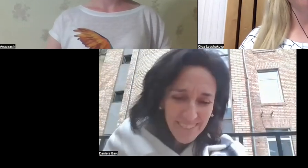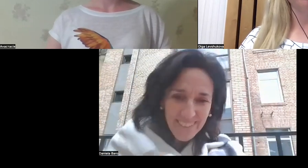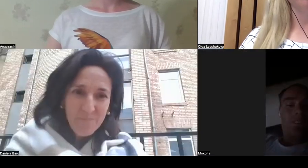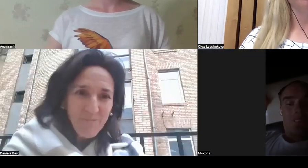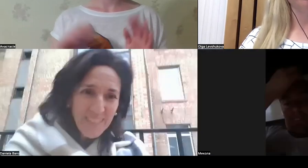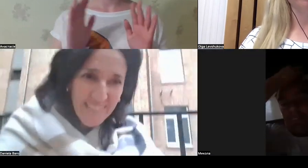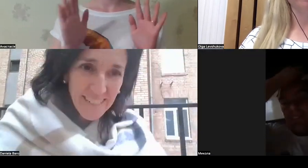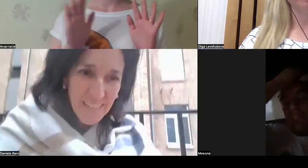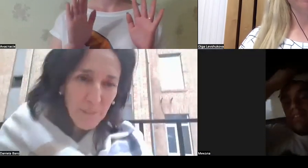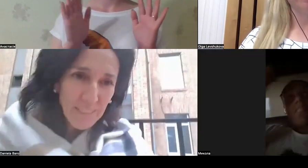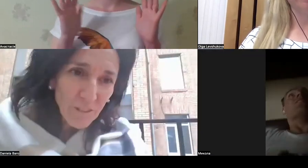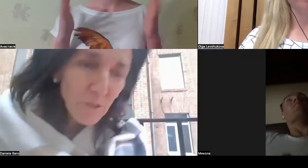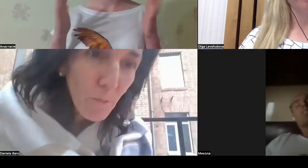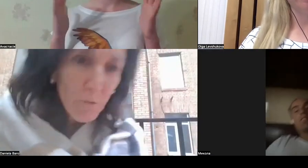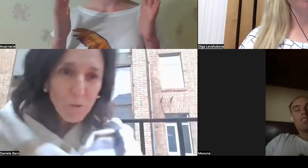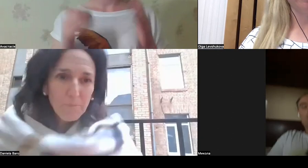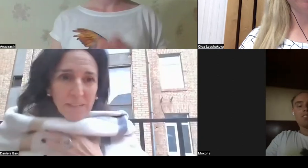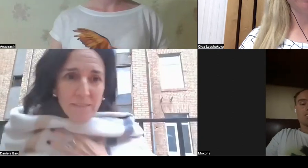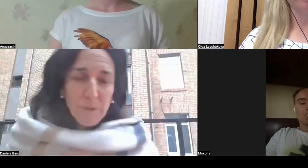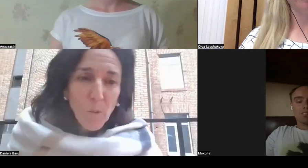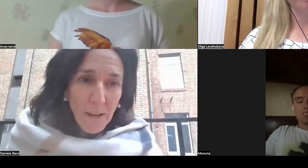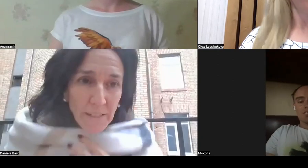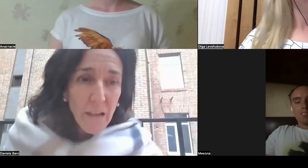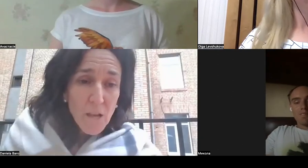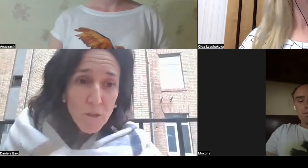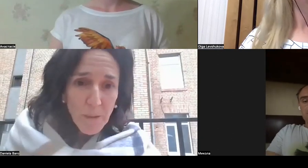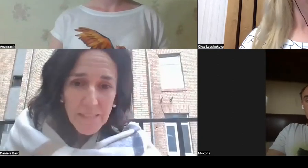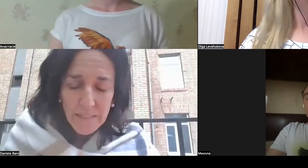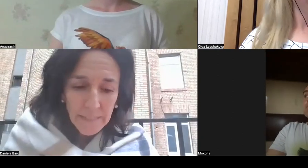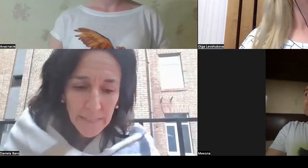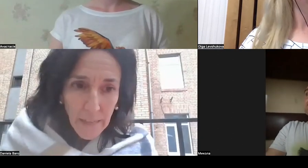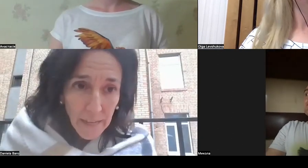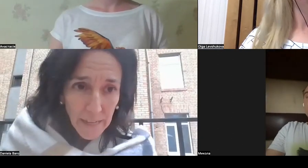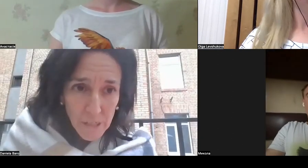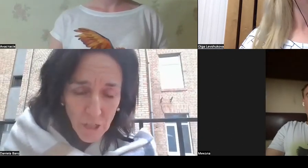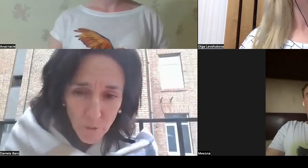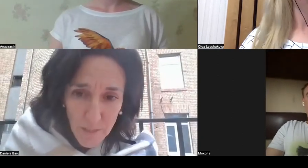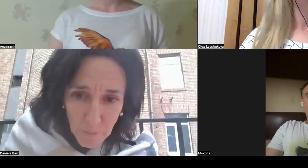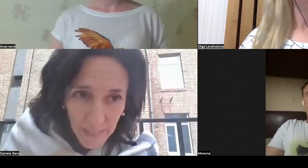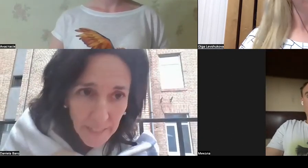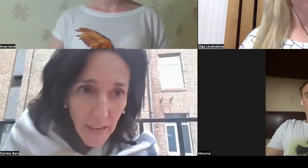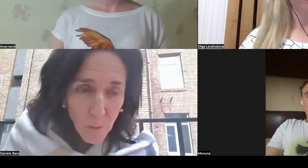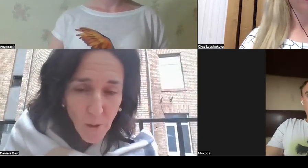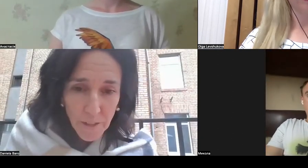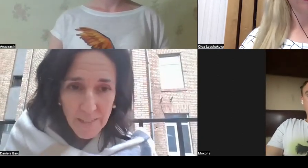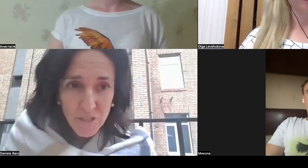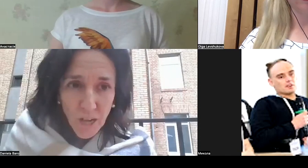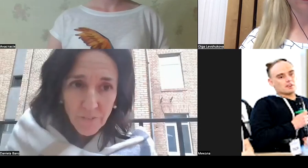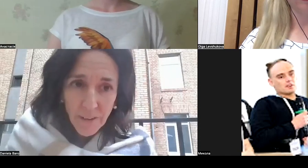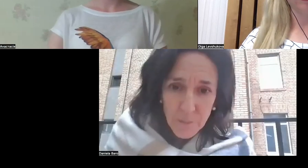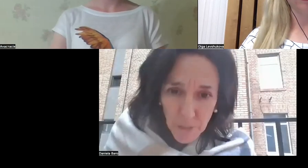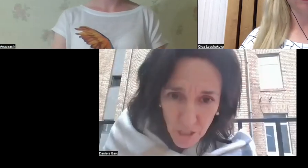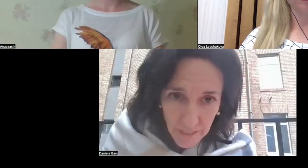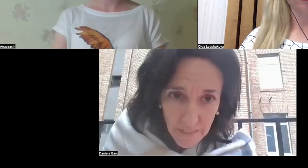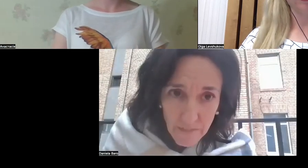my setting, but I try to move to a place a bit quiet. So basically, just to explain, I work as